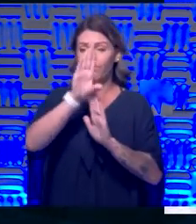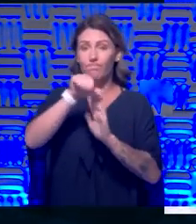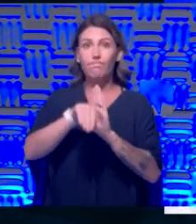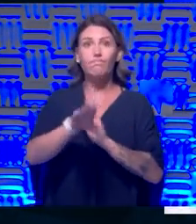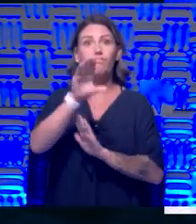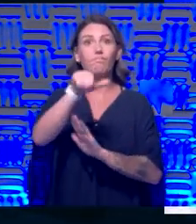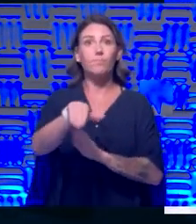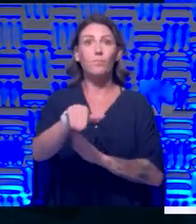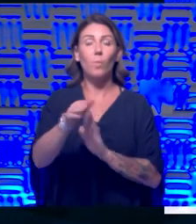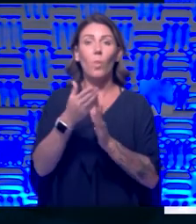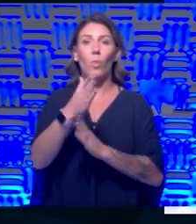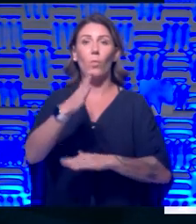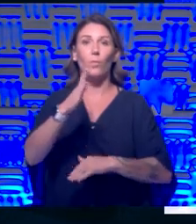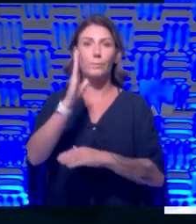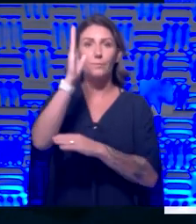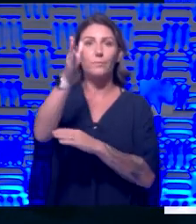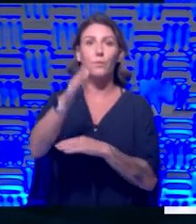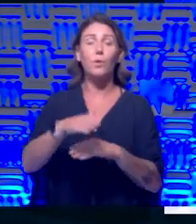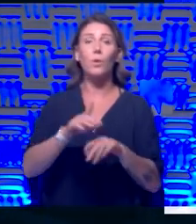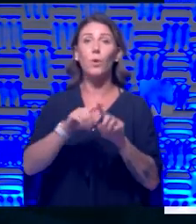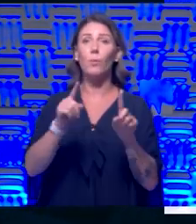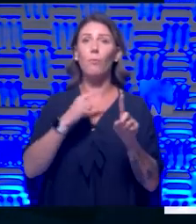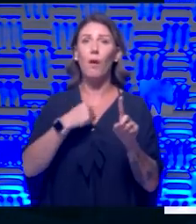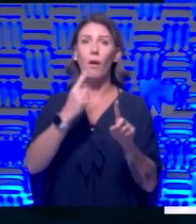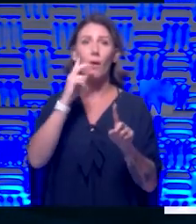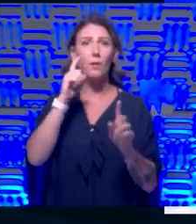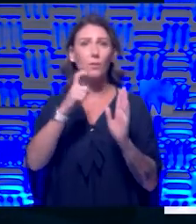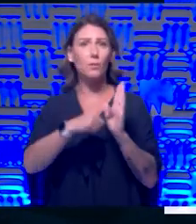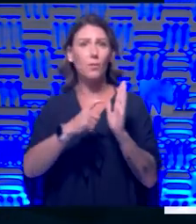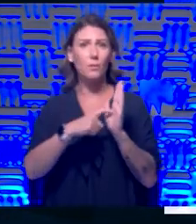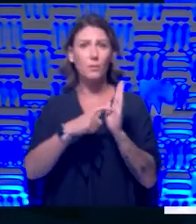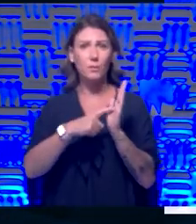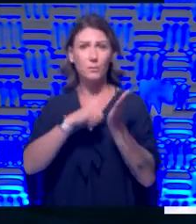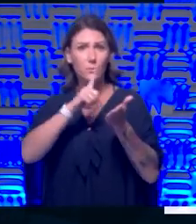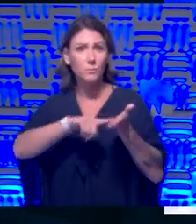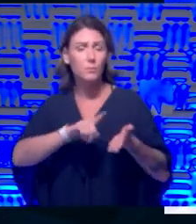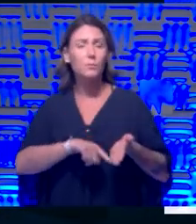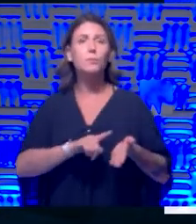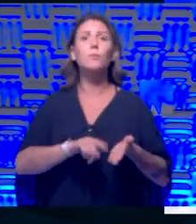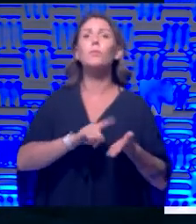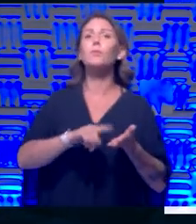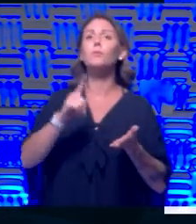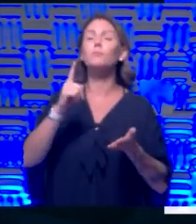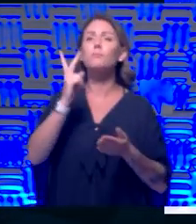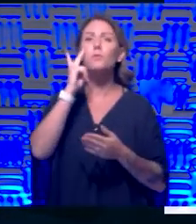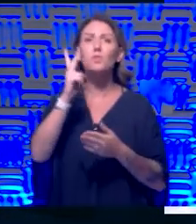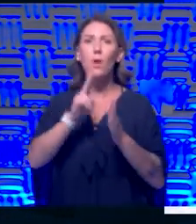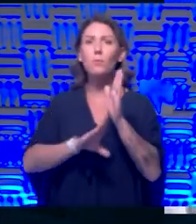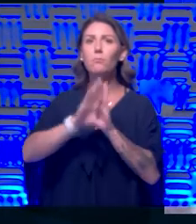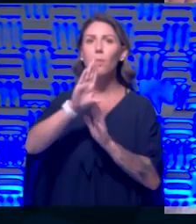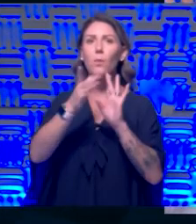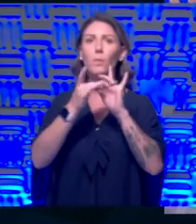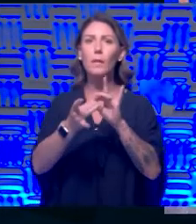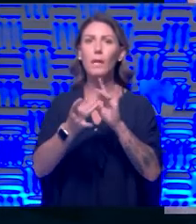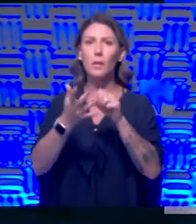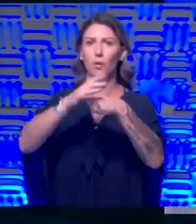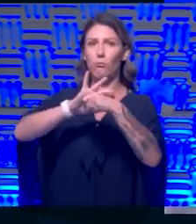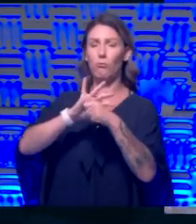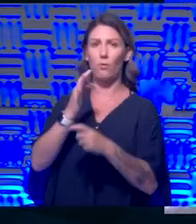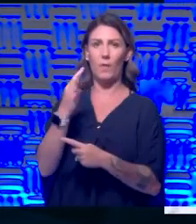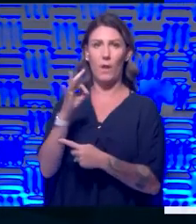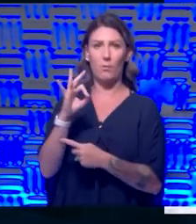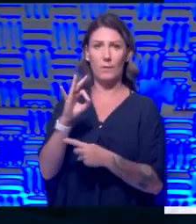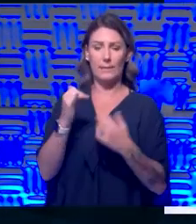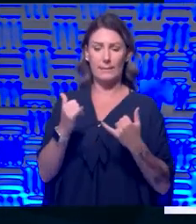report today about a number of states reporting a spike in hospitalizations related to coronavirus, which would have traced back to the Memorial Day